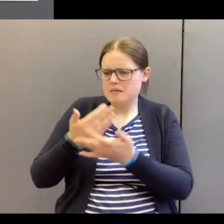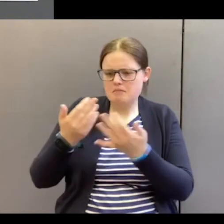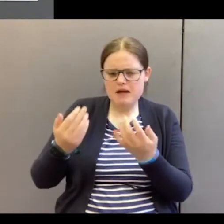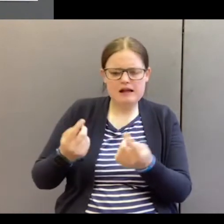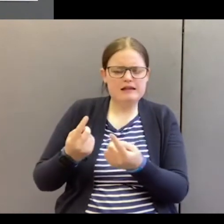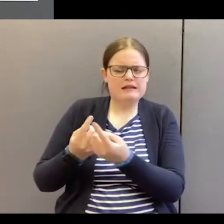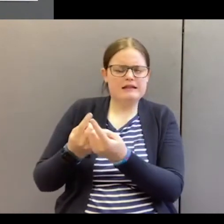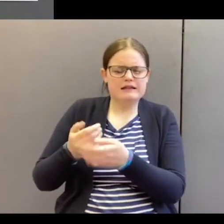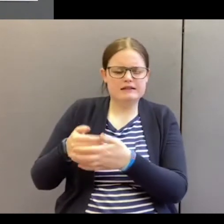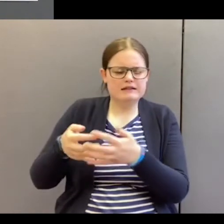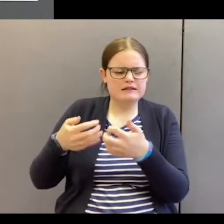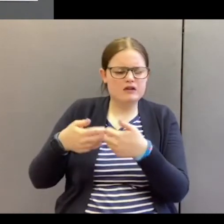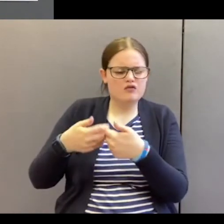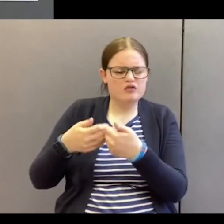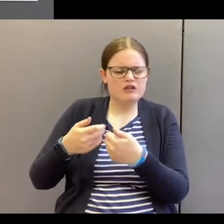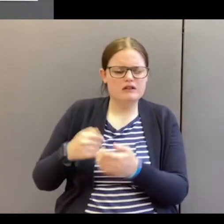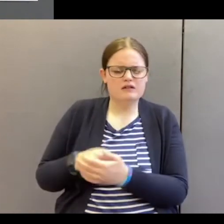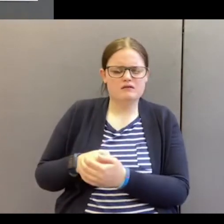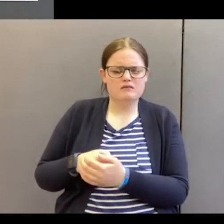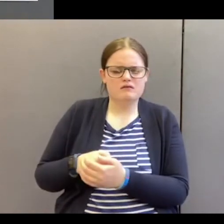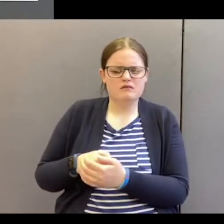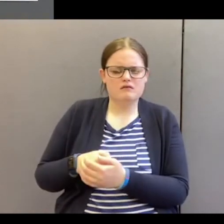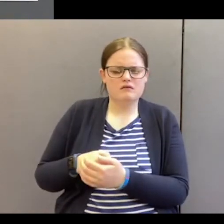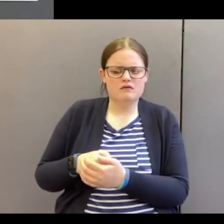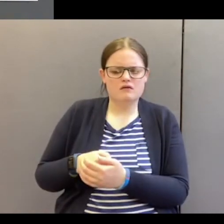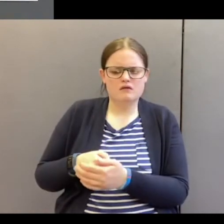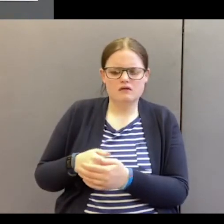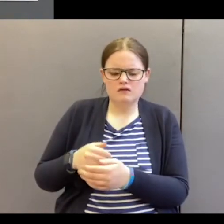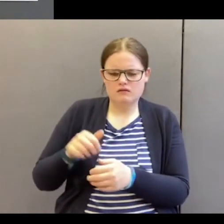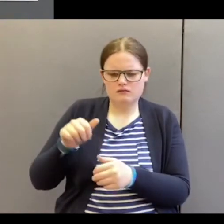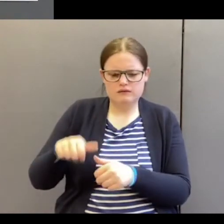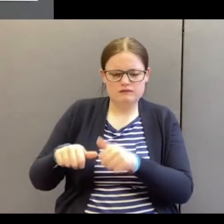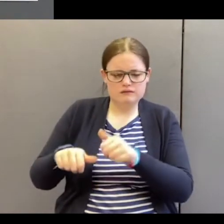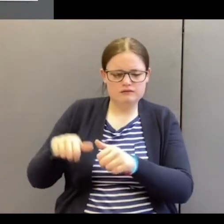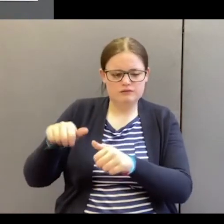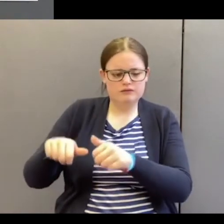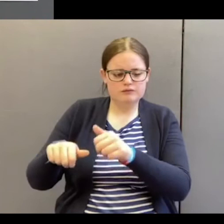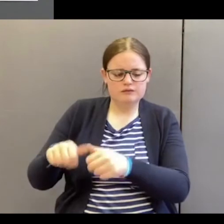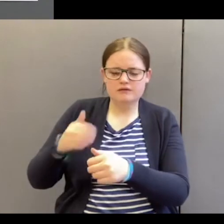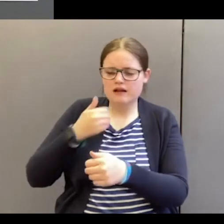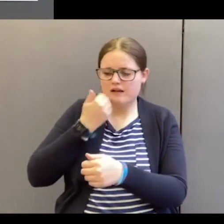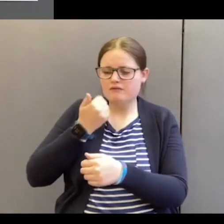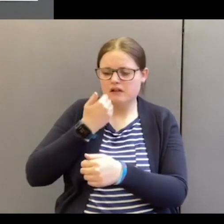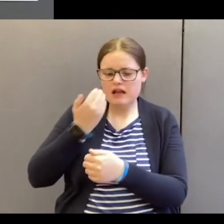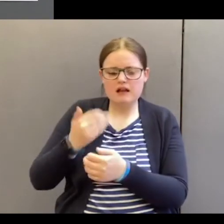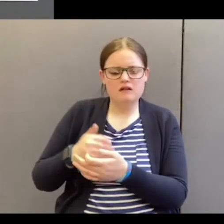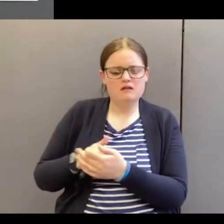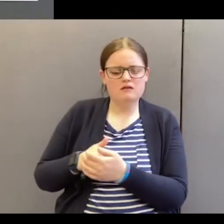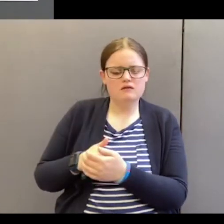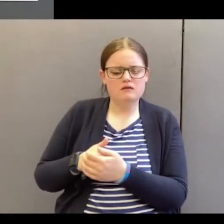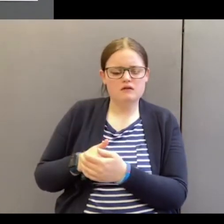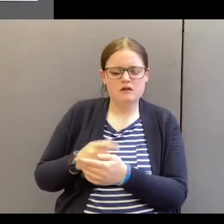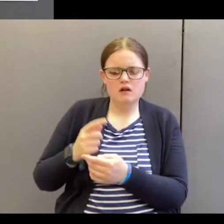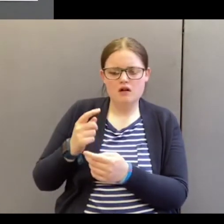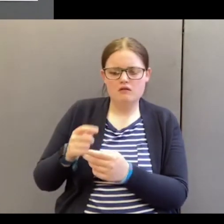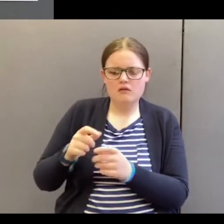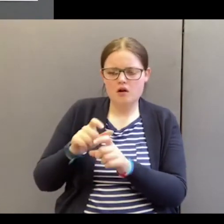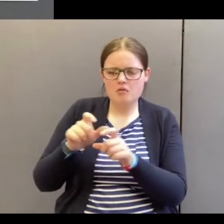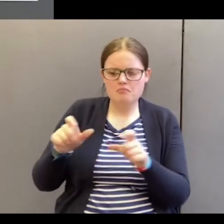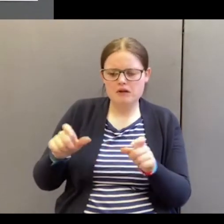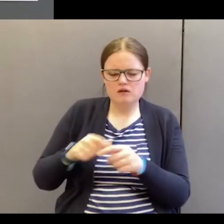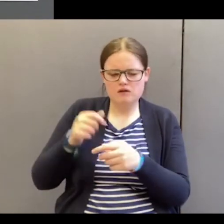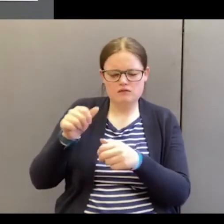technology and step by step, day by day, one picture at a time,